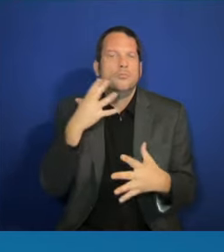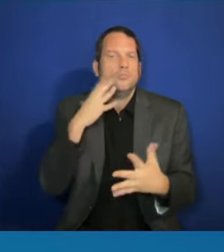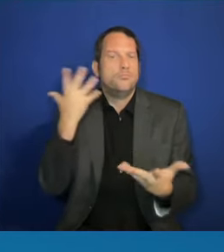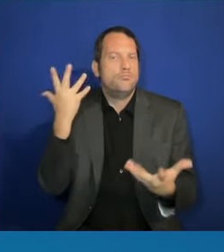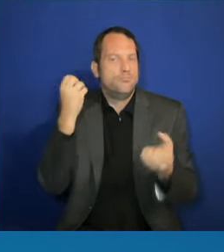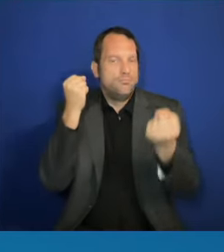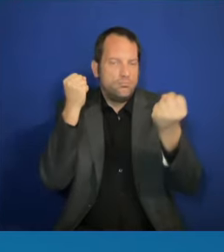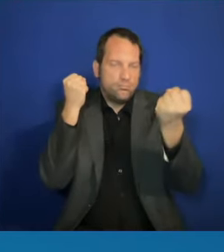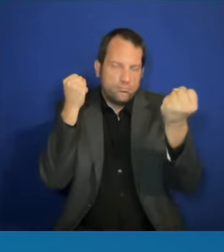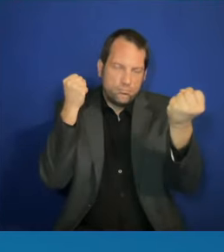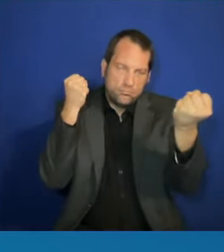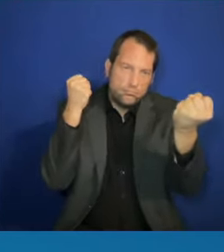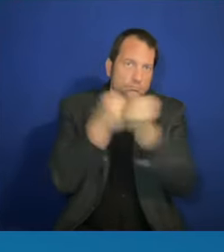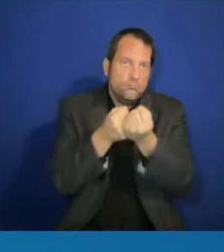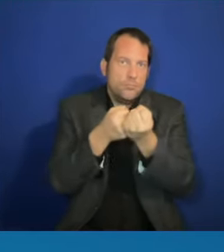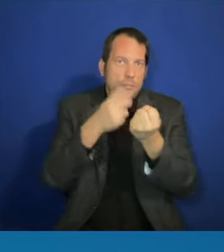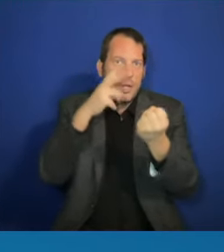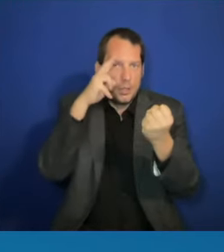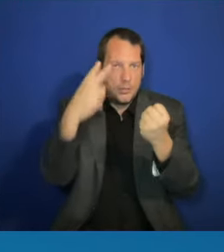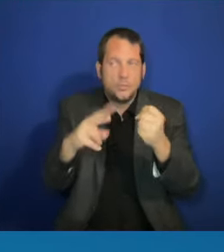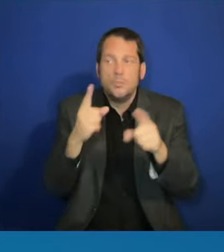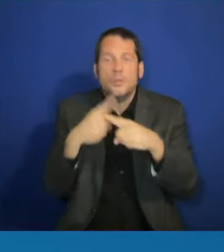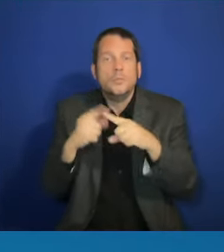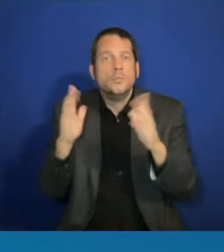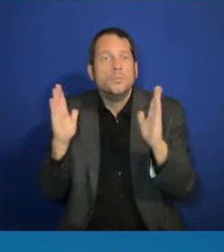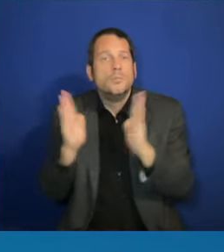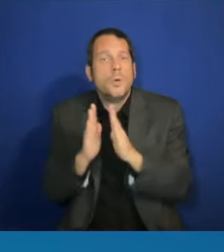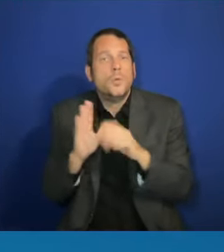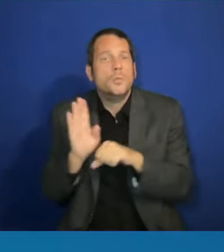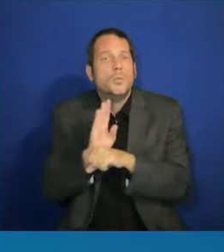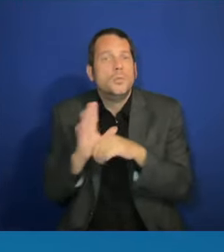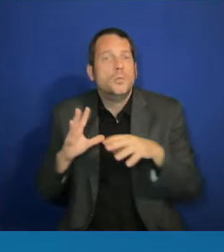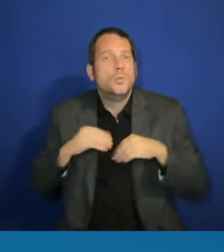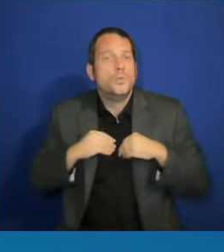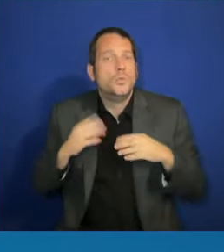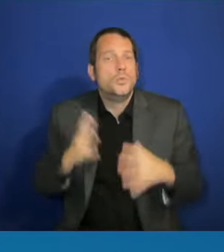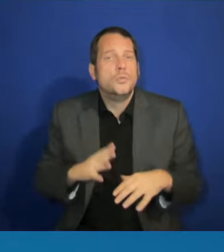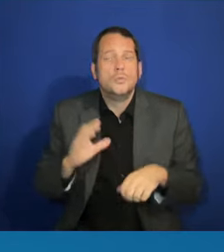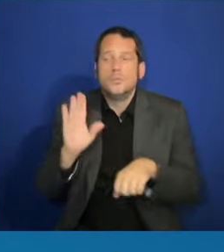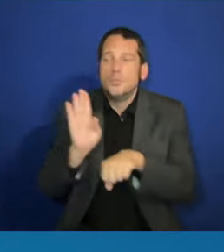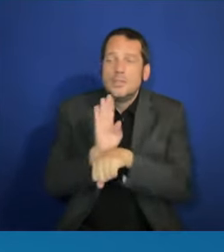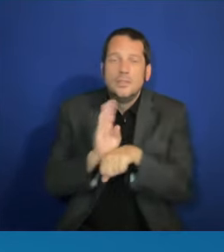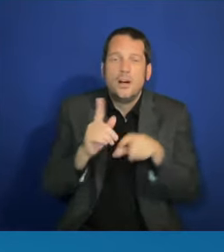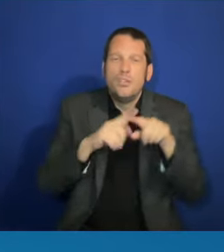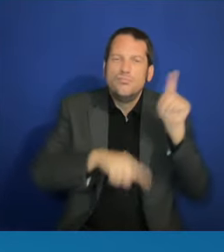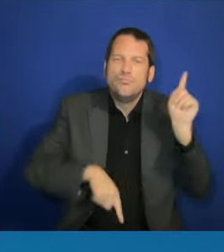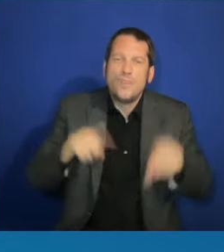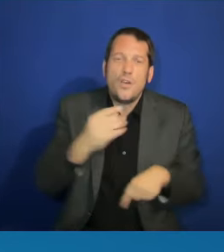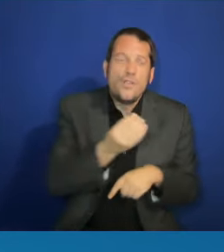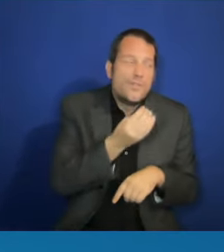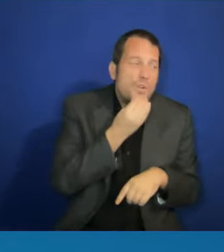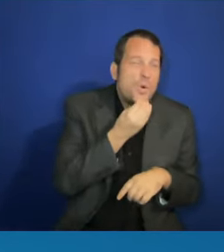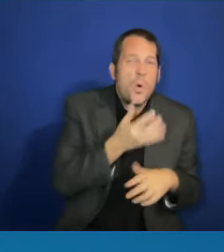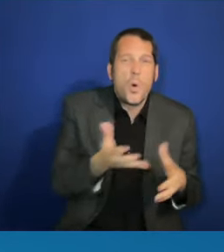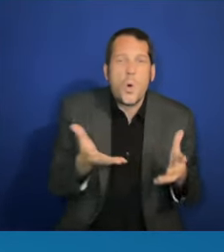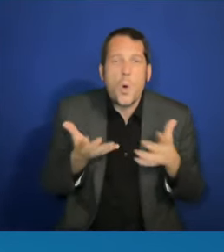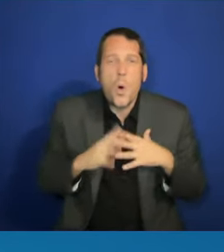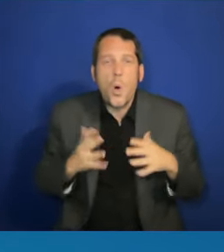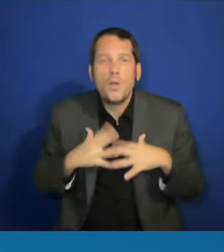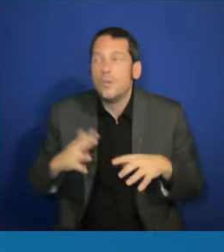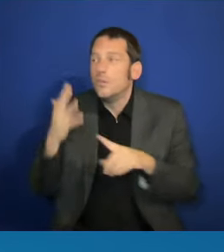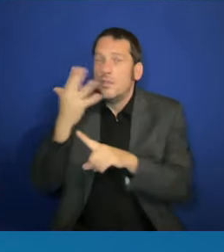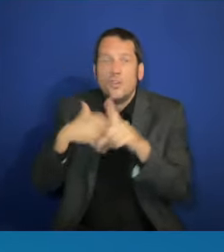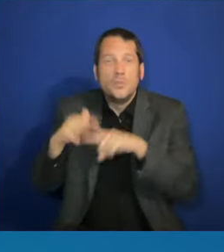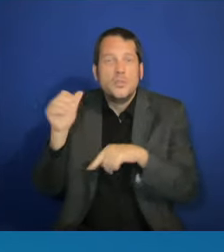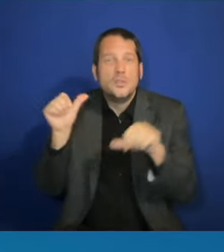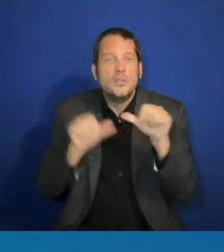from food, clothing, and environmental science. Please help me welcome, with a great